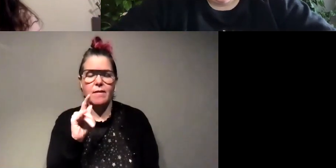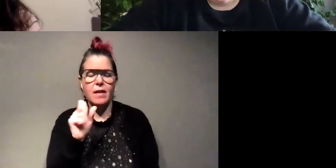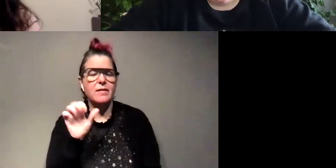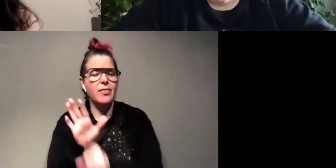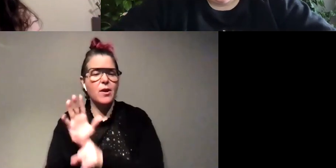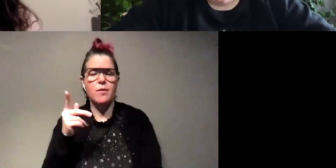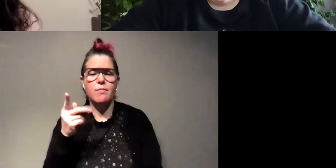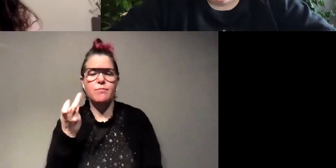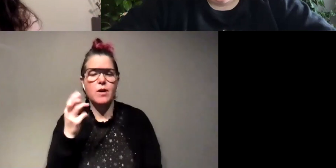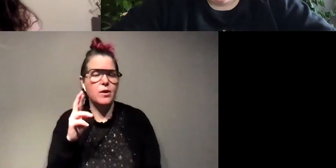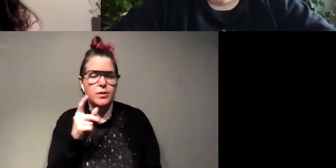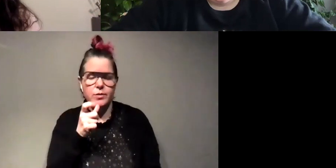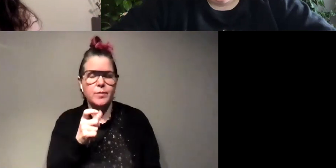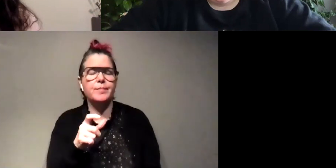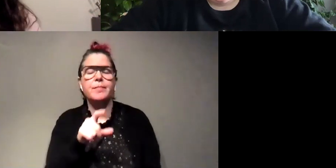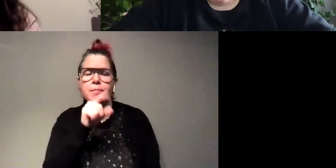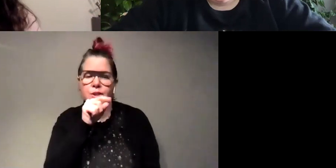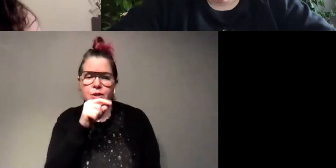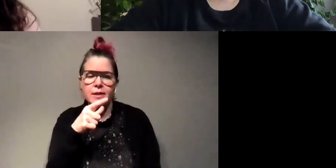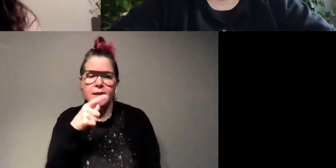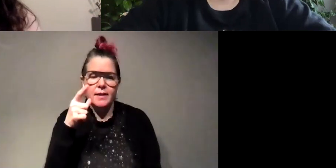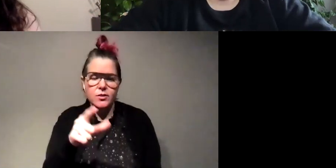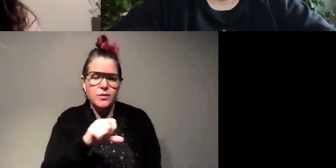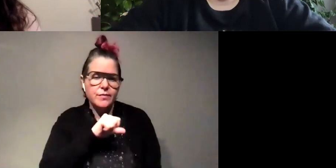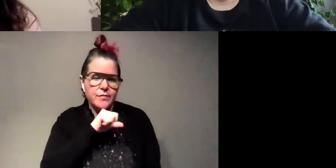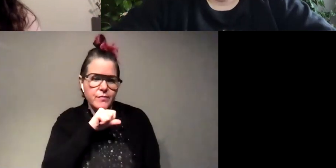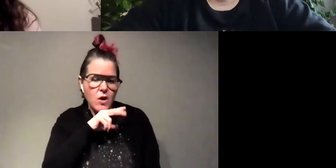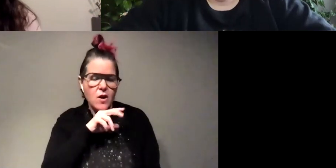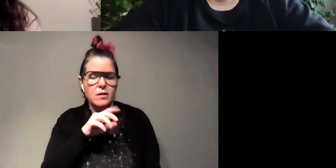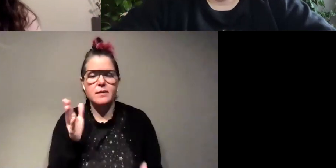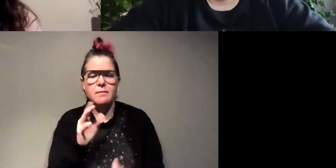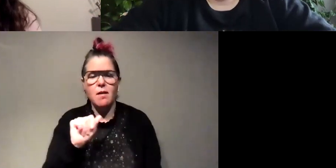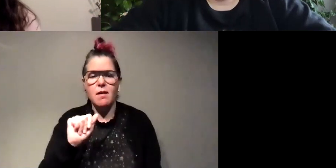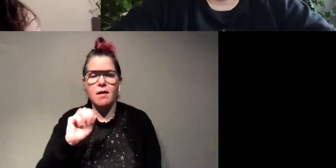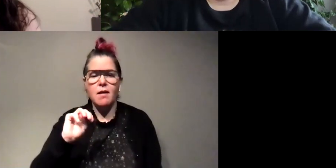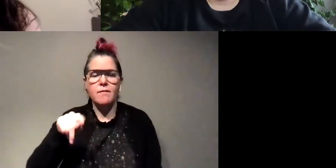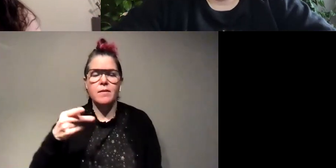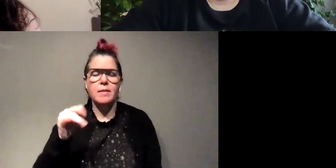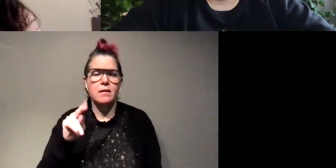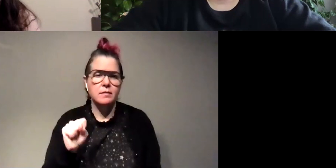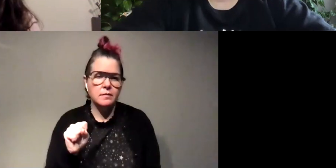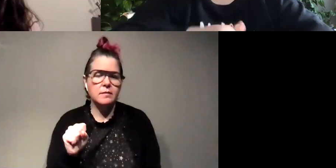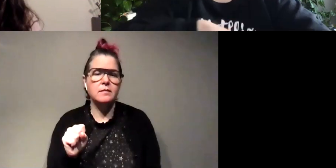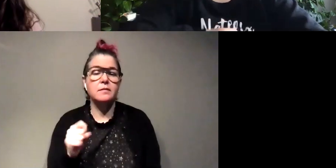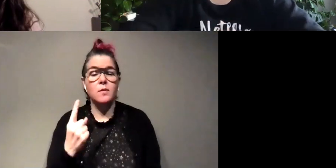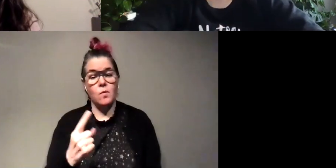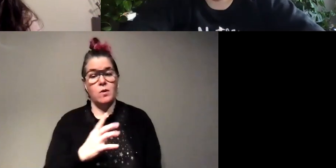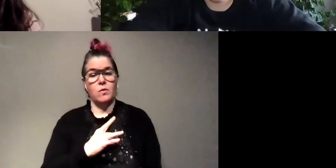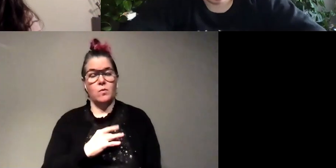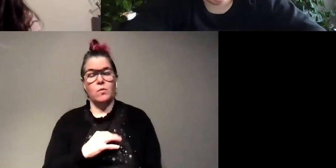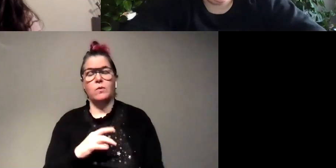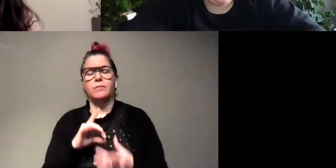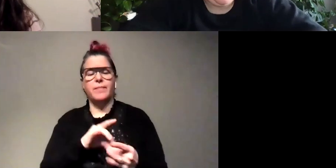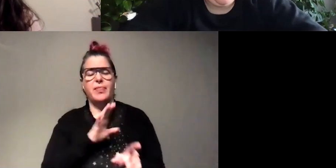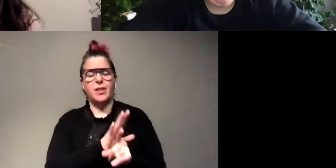birds and lizards and frog like small amphibians but one kind of cool thing about their toxins too